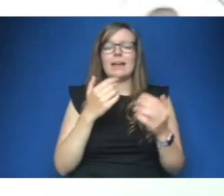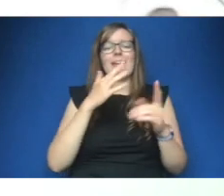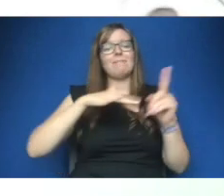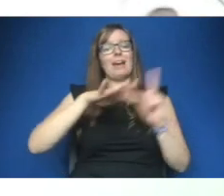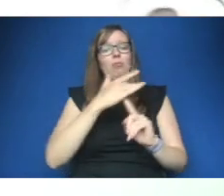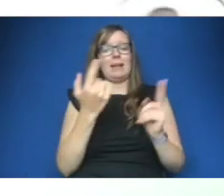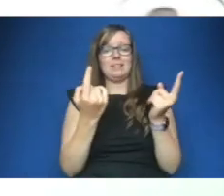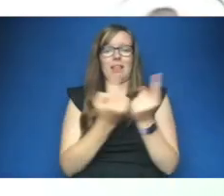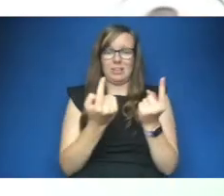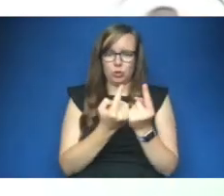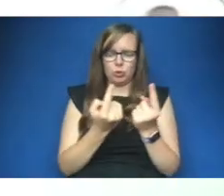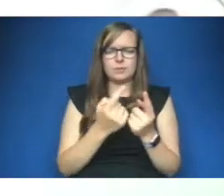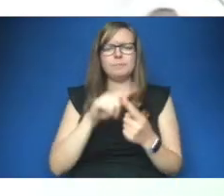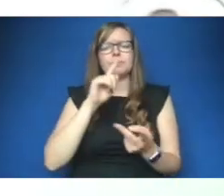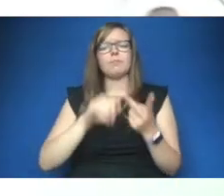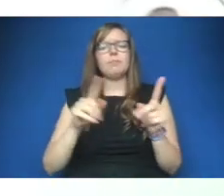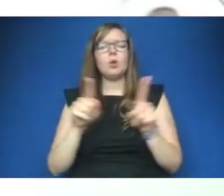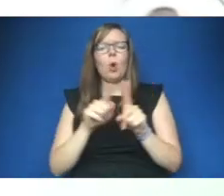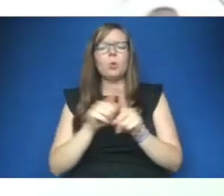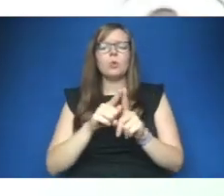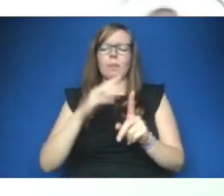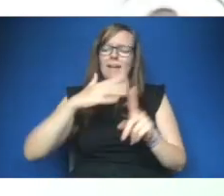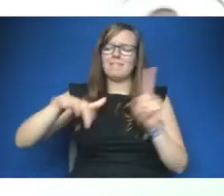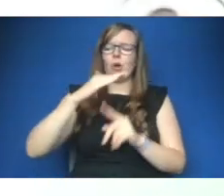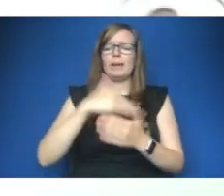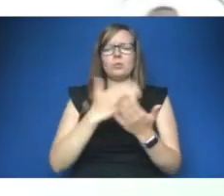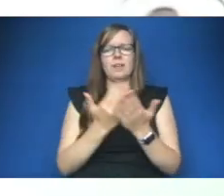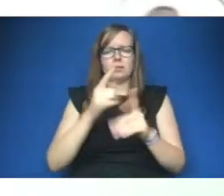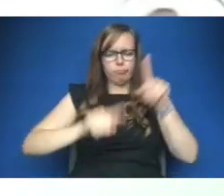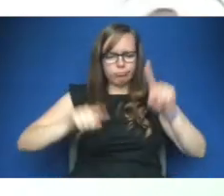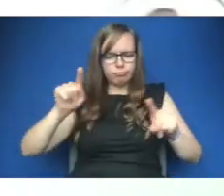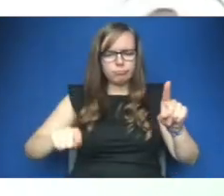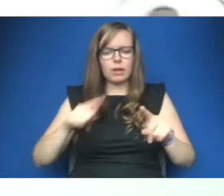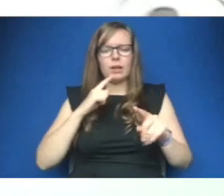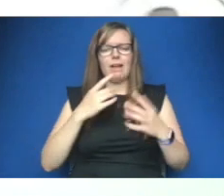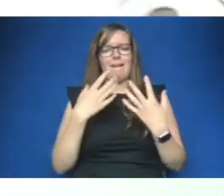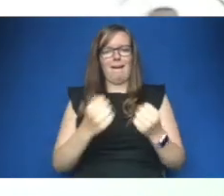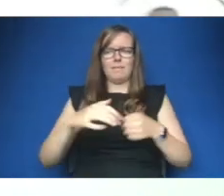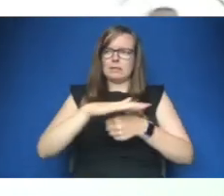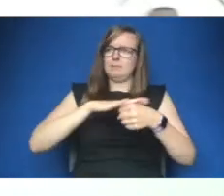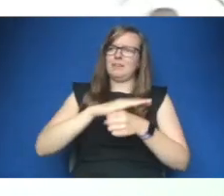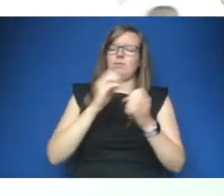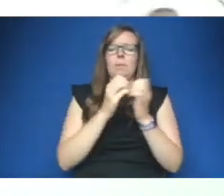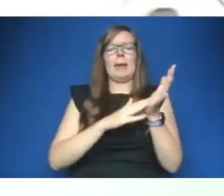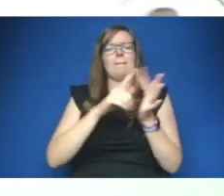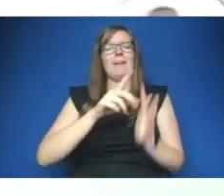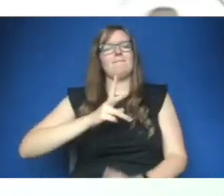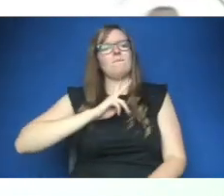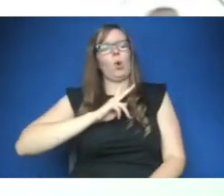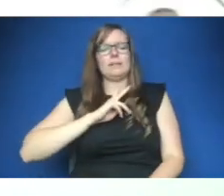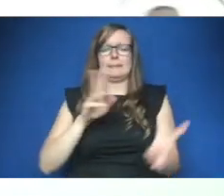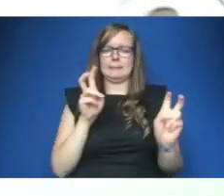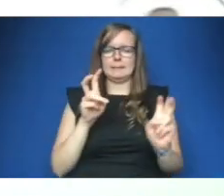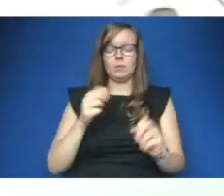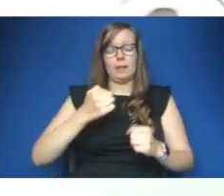diversify the environmental sector and to create a platform for bme voices so that's